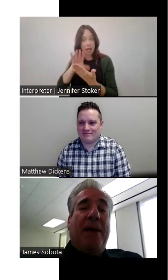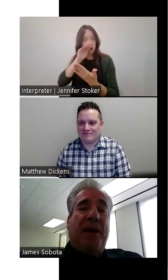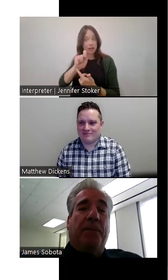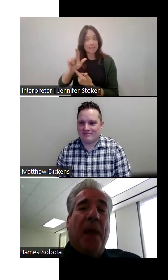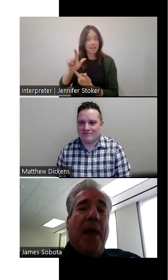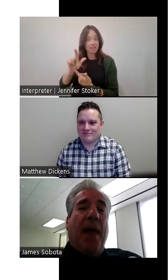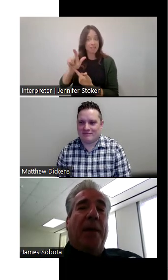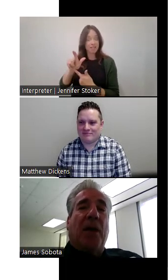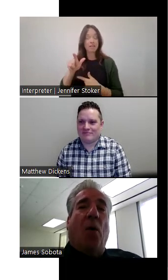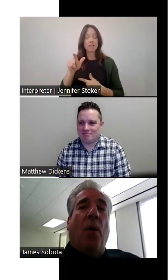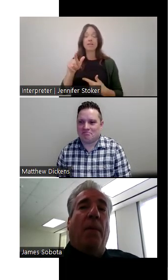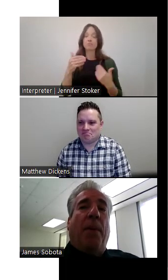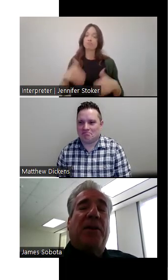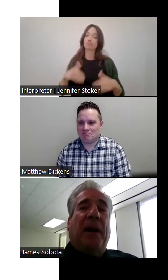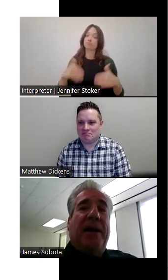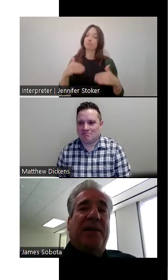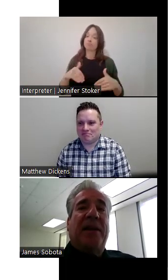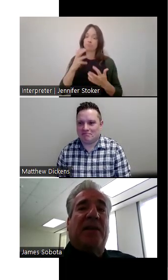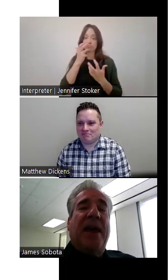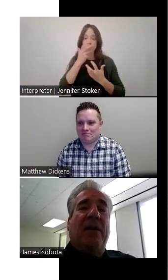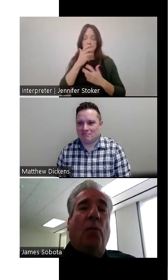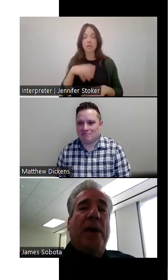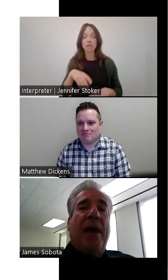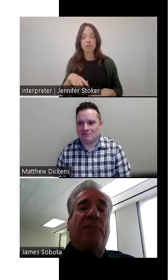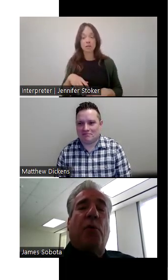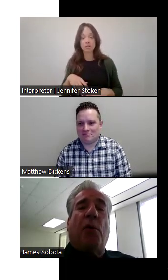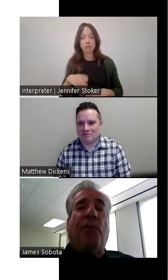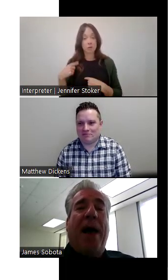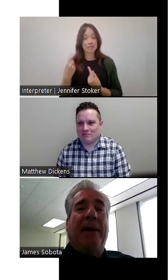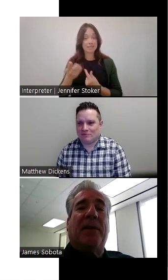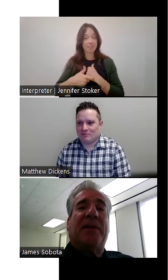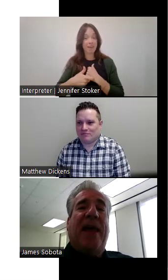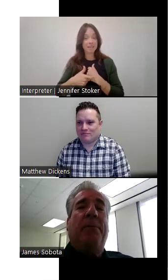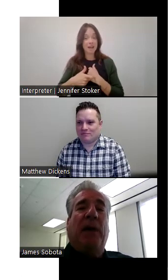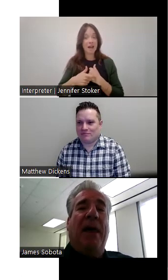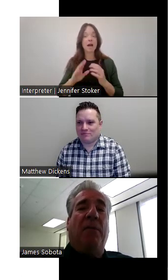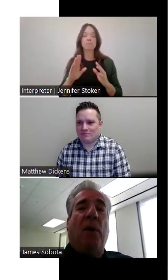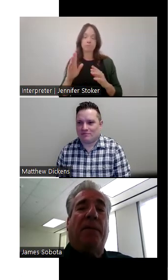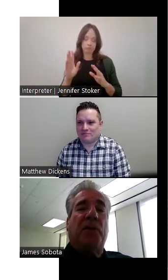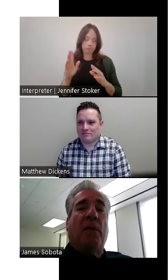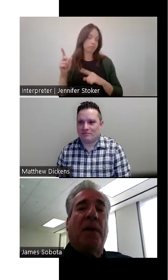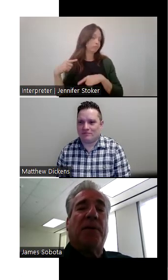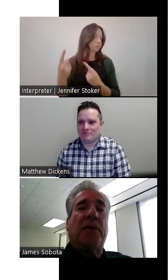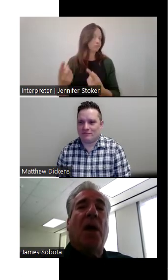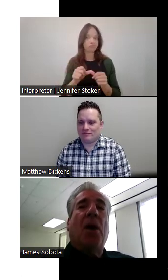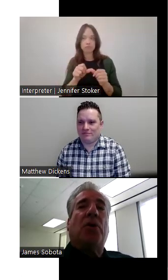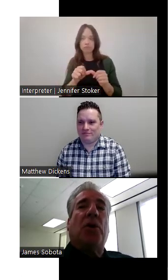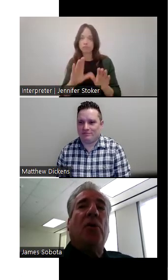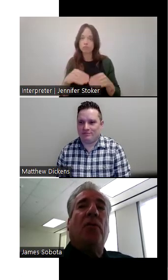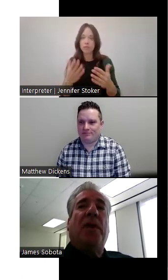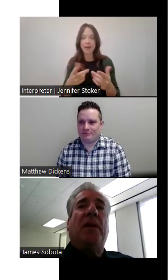it was amazing. So basically since then we have provided the same level of service